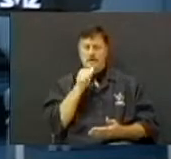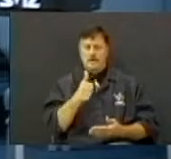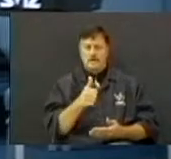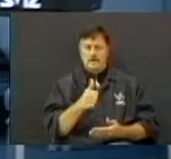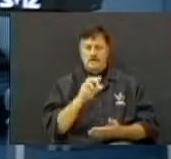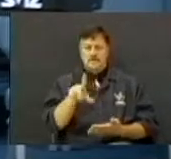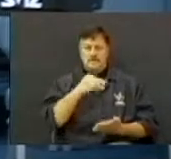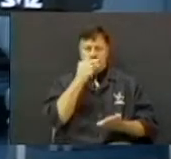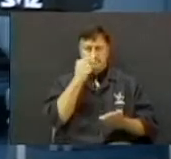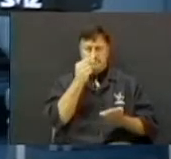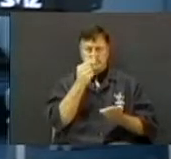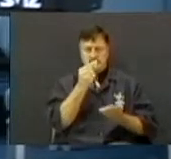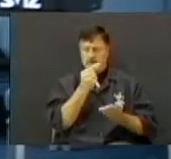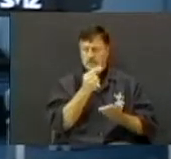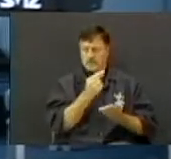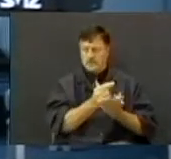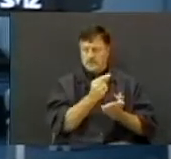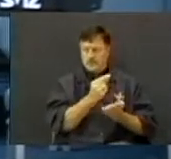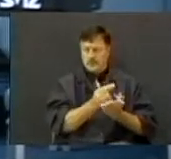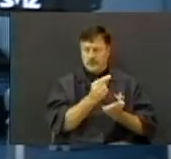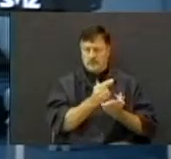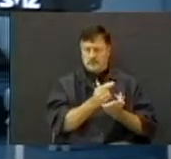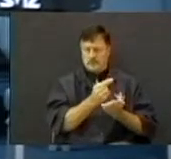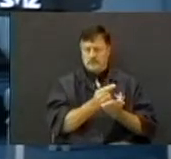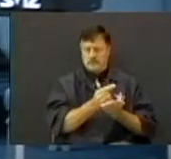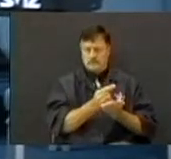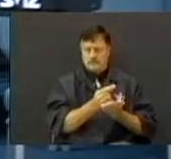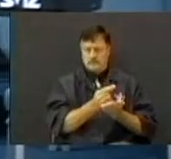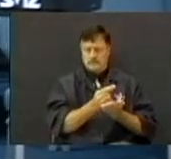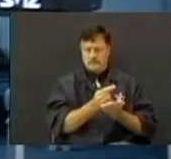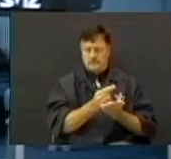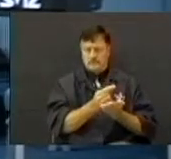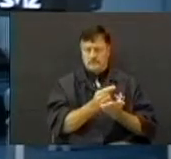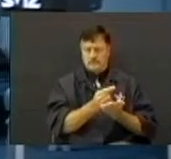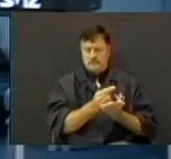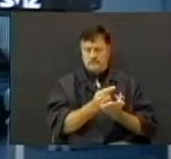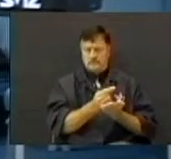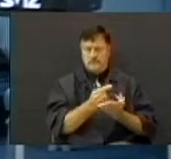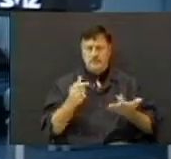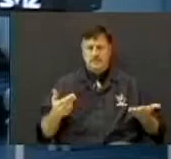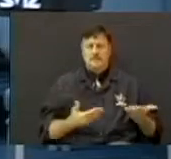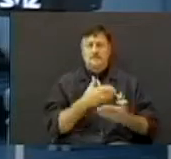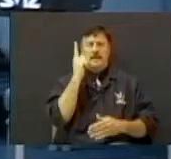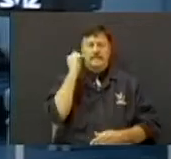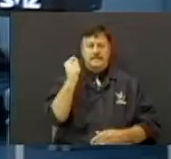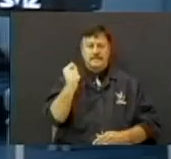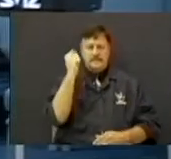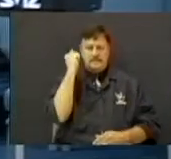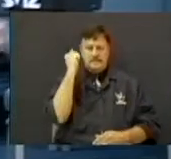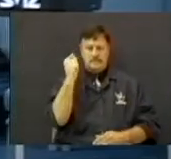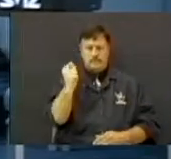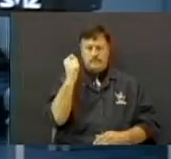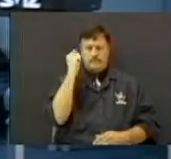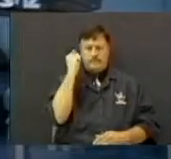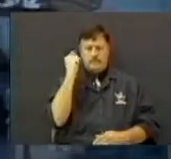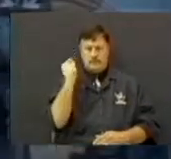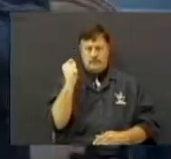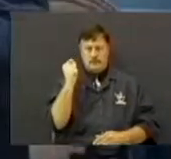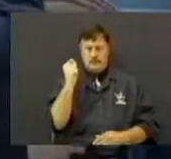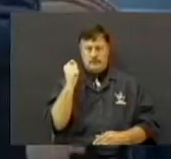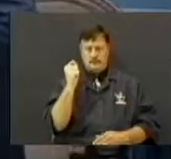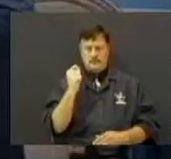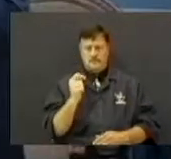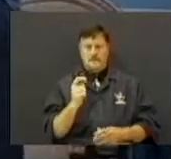She's graduating. I can't hardly believe it. And she gave a testimony, a current one,